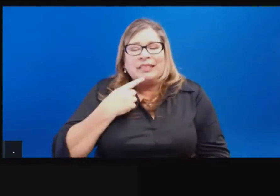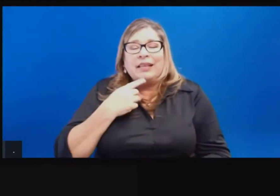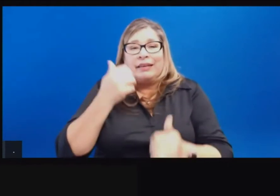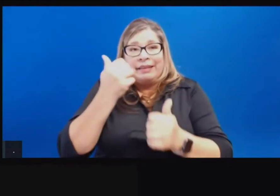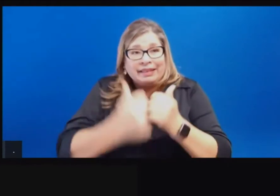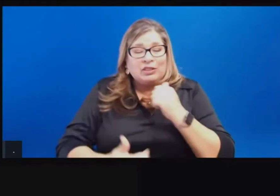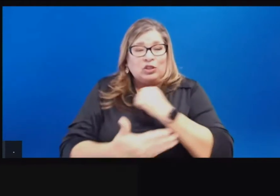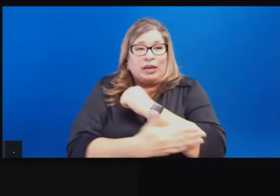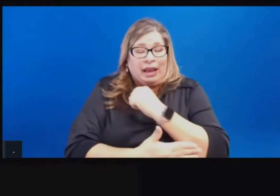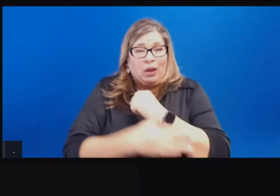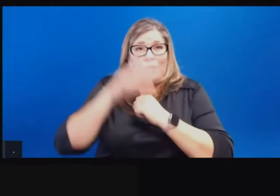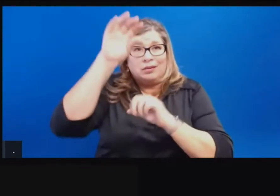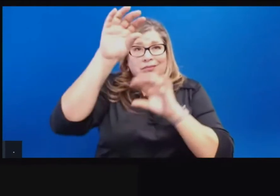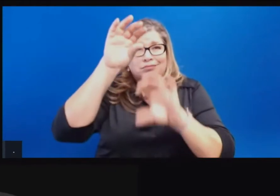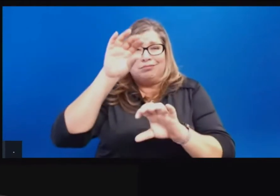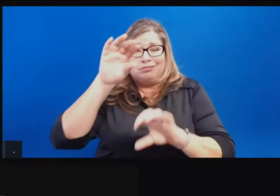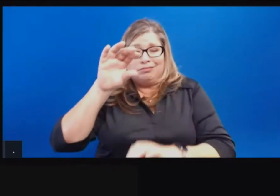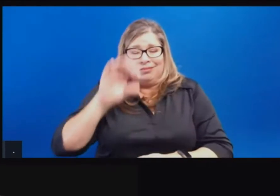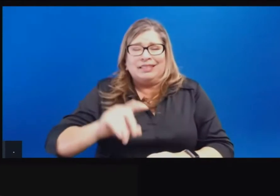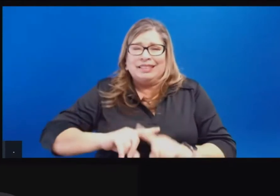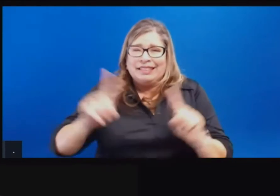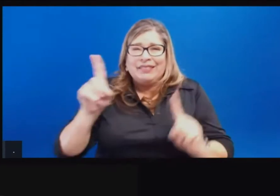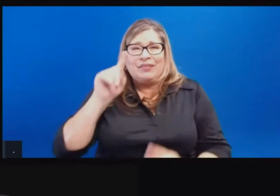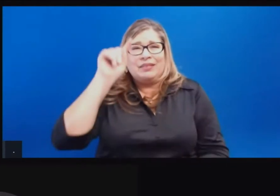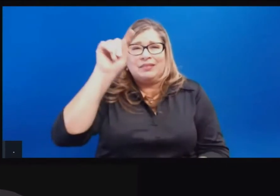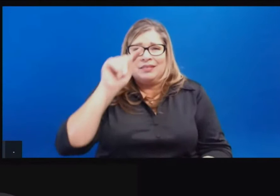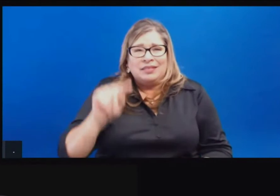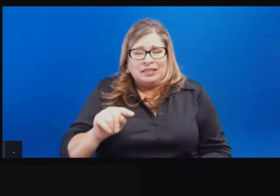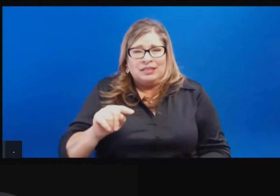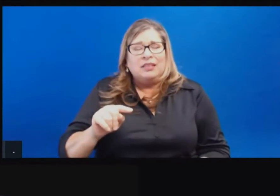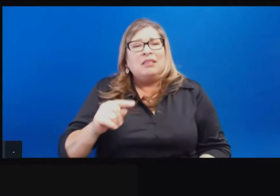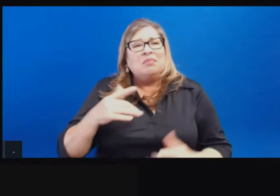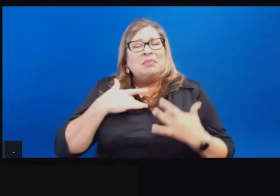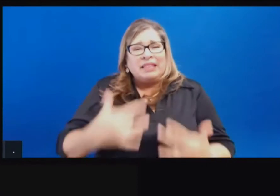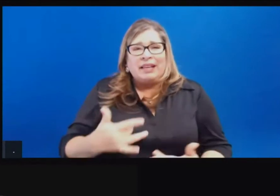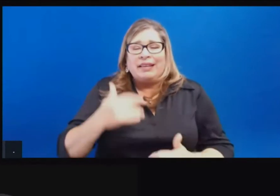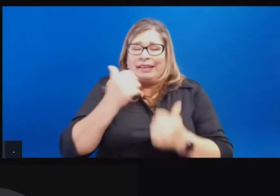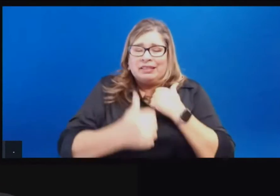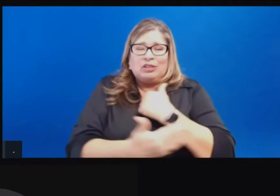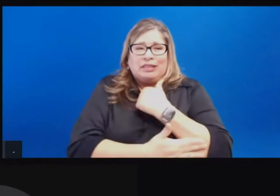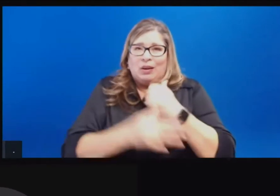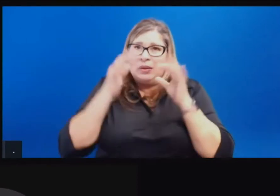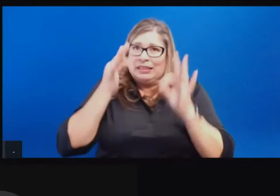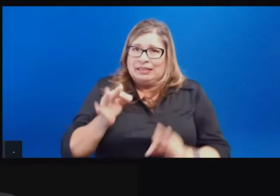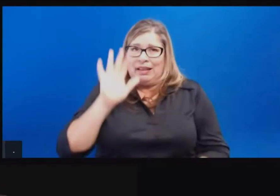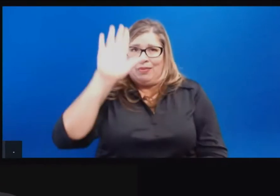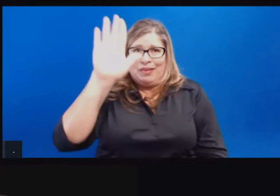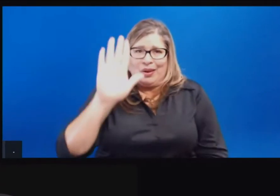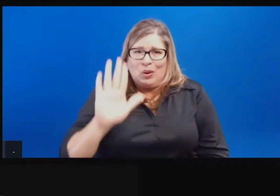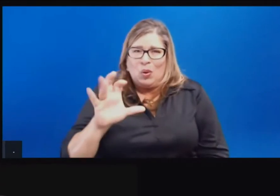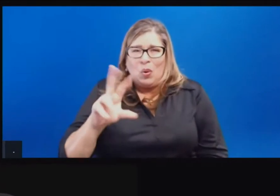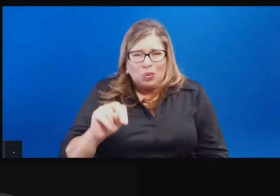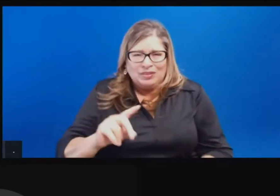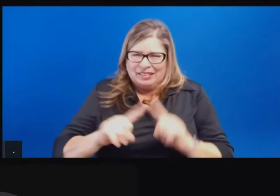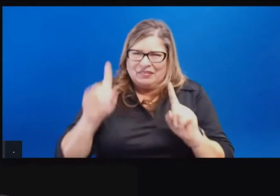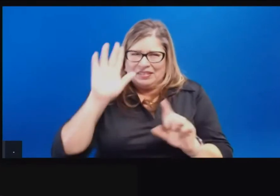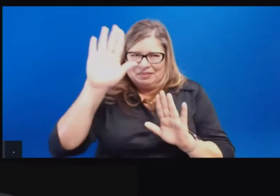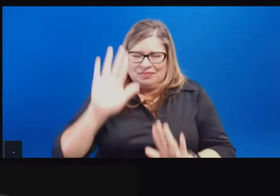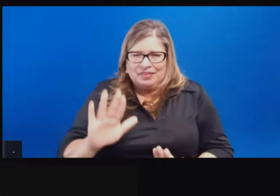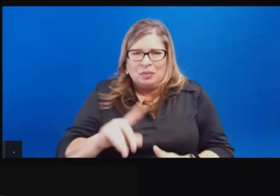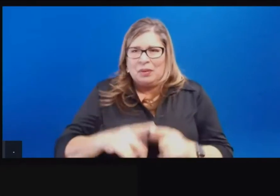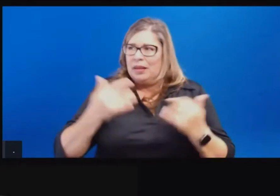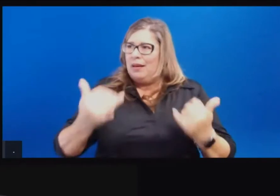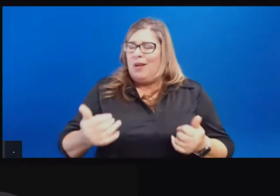now decide to take a one-size-fits-all approach? And what do you hope to achieve by doing so? And mine's a multi-part question too. Who's the third-party